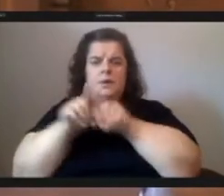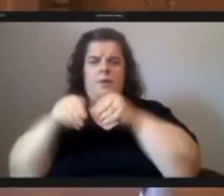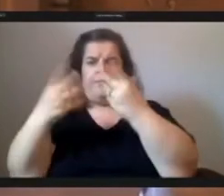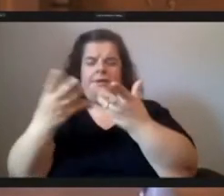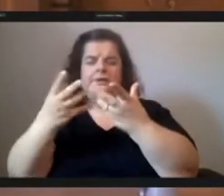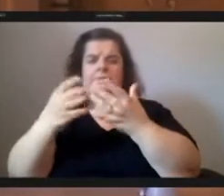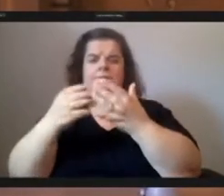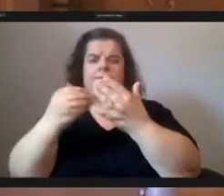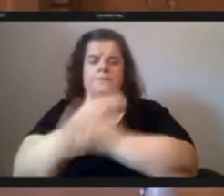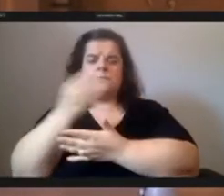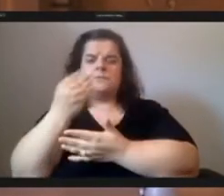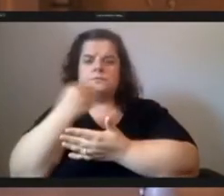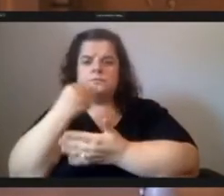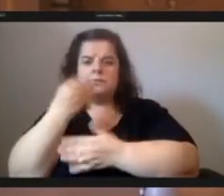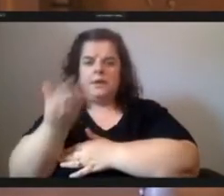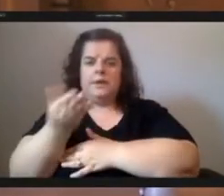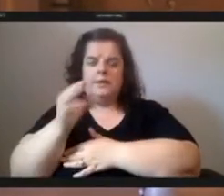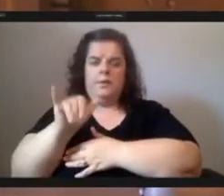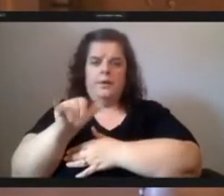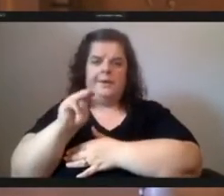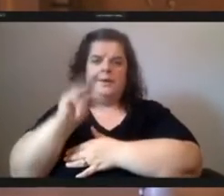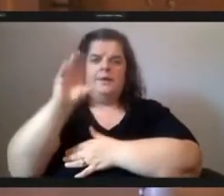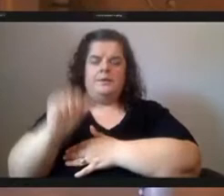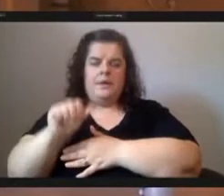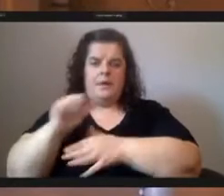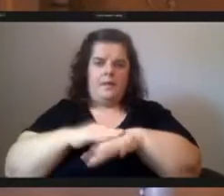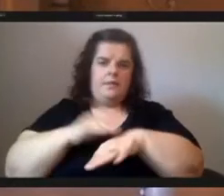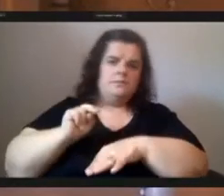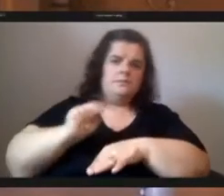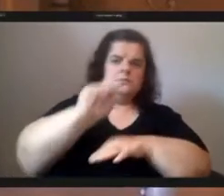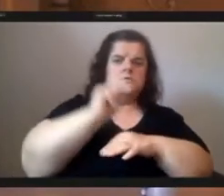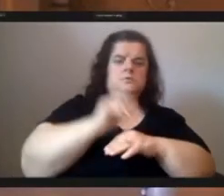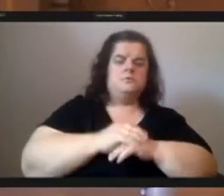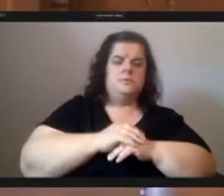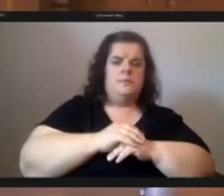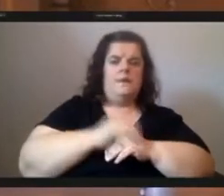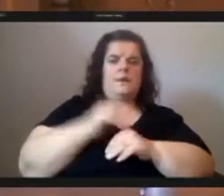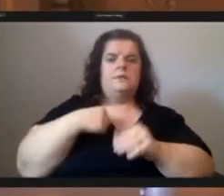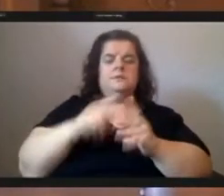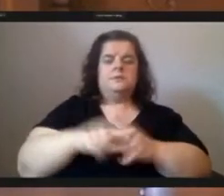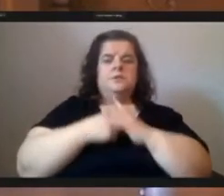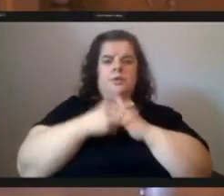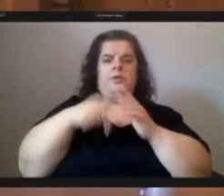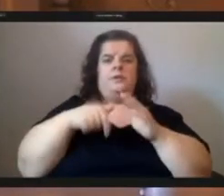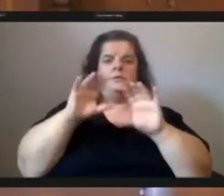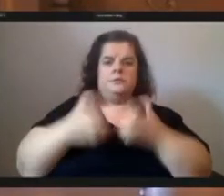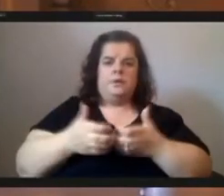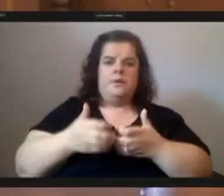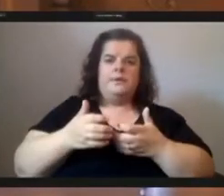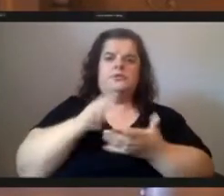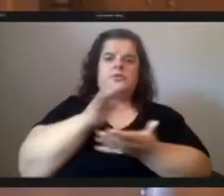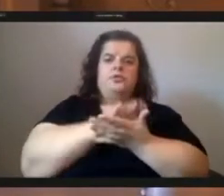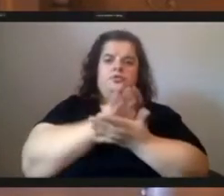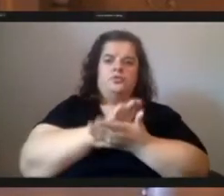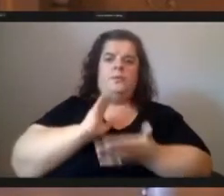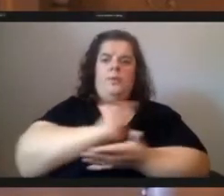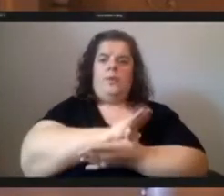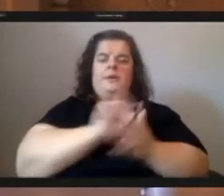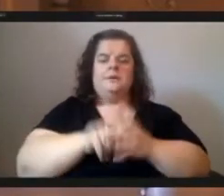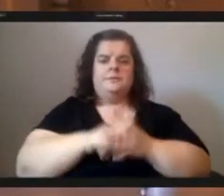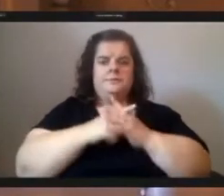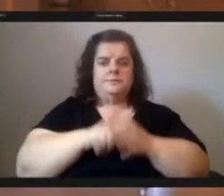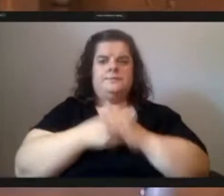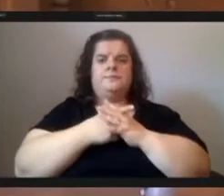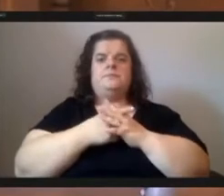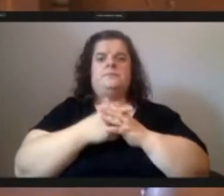at the allegheny ymca on the north side i started the organization as a school garden initiative shortly after i started creating